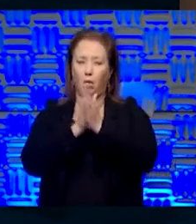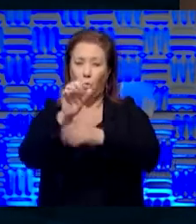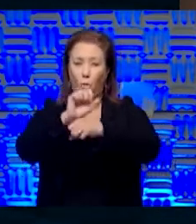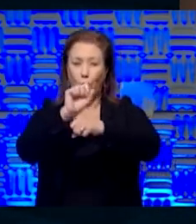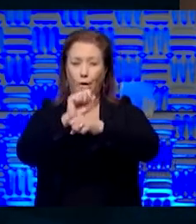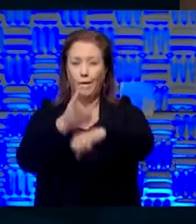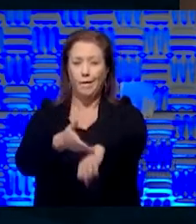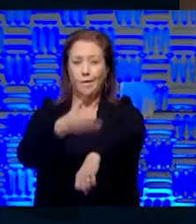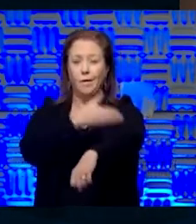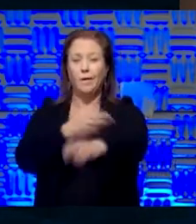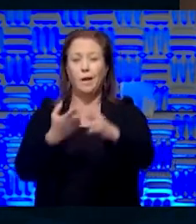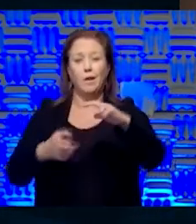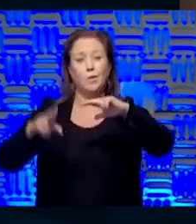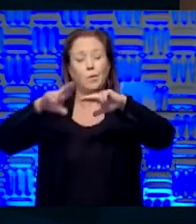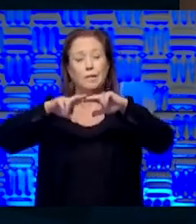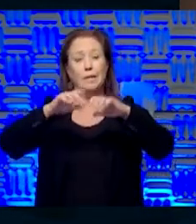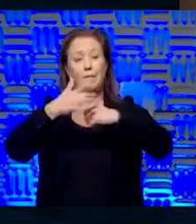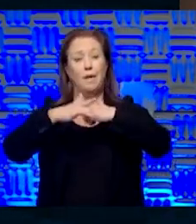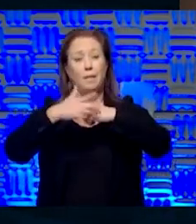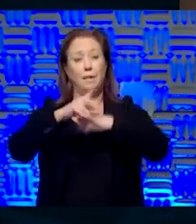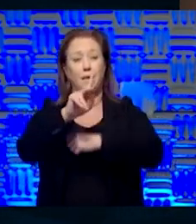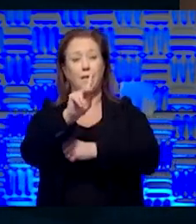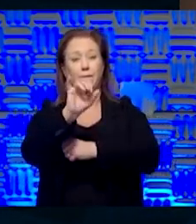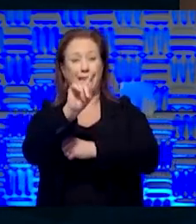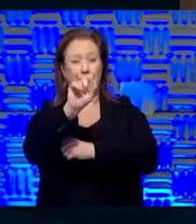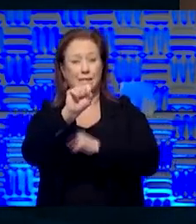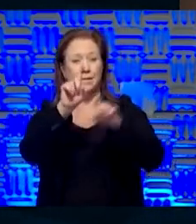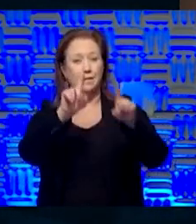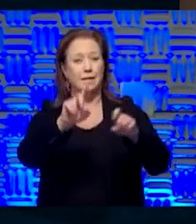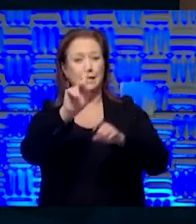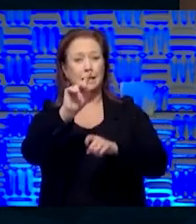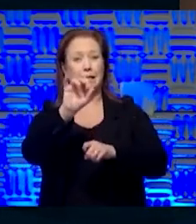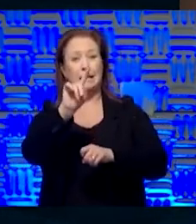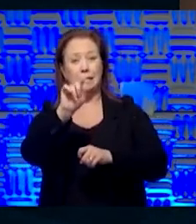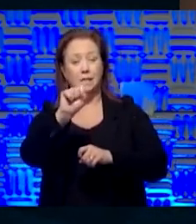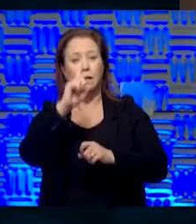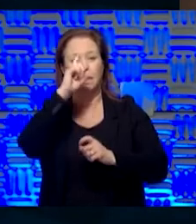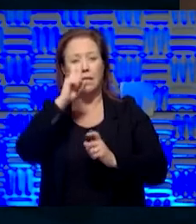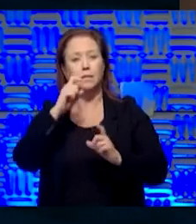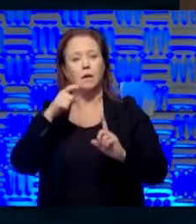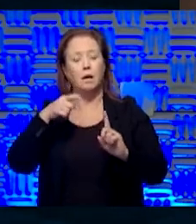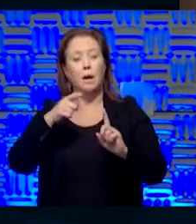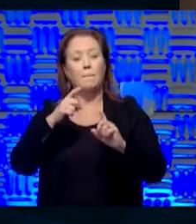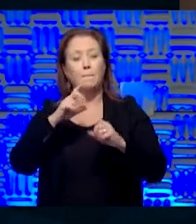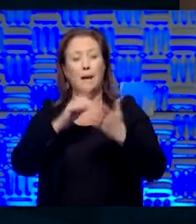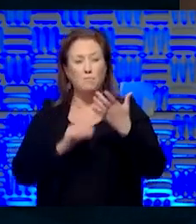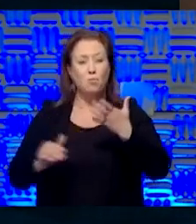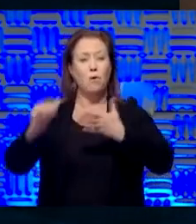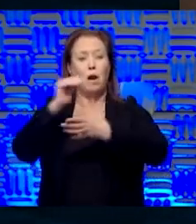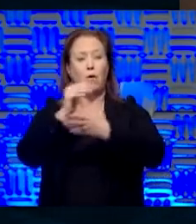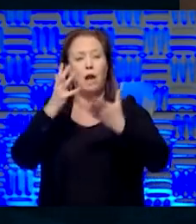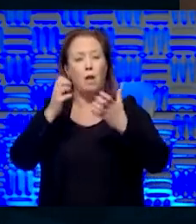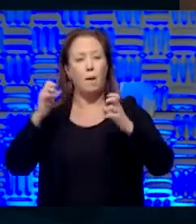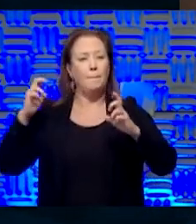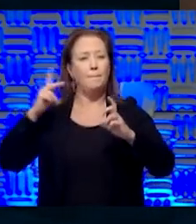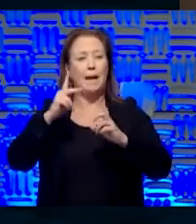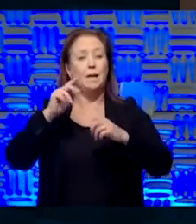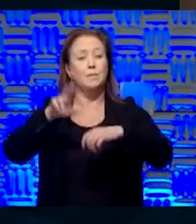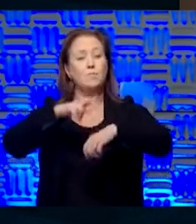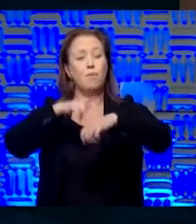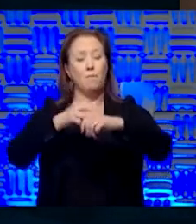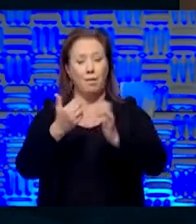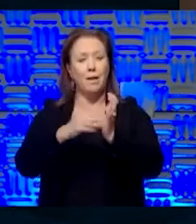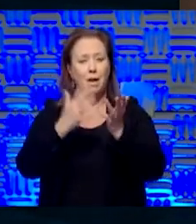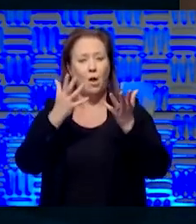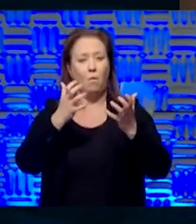said, it's a high priority for me in getting the people back to normal is to have tests available. And so in